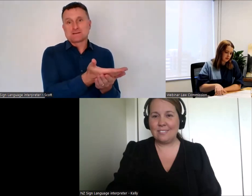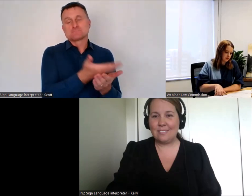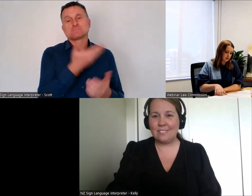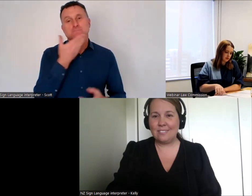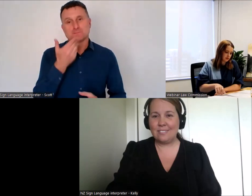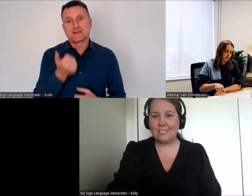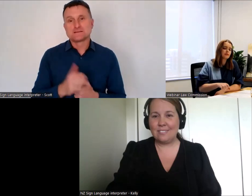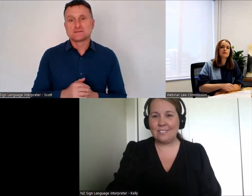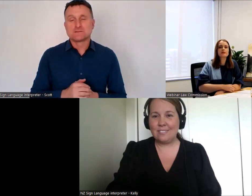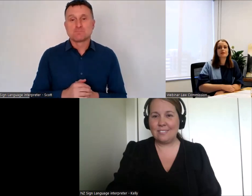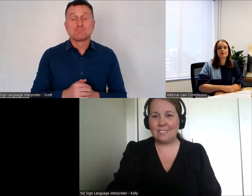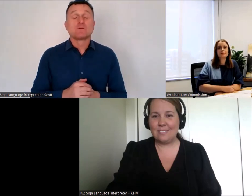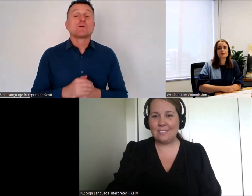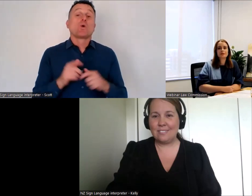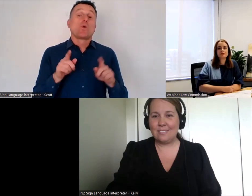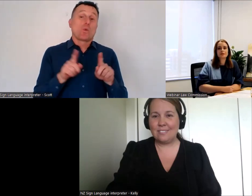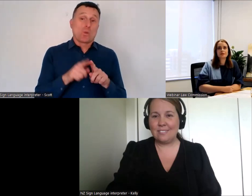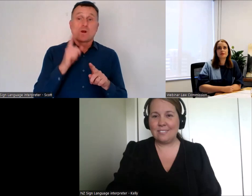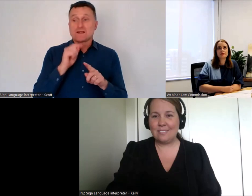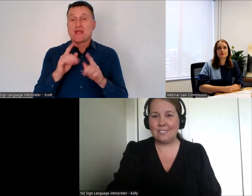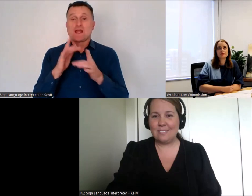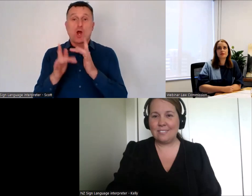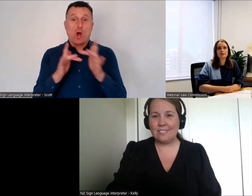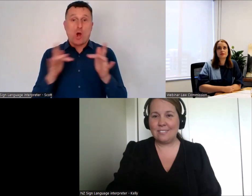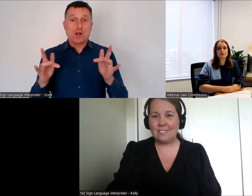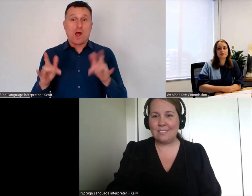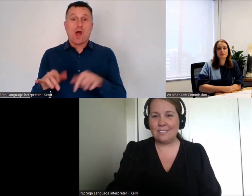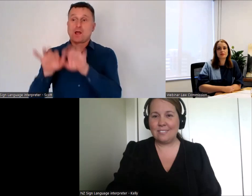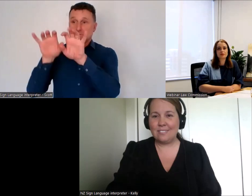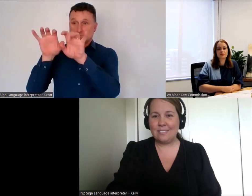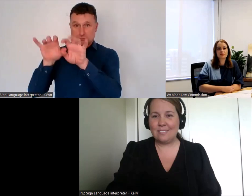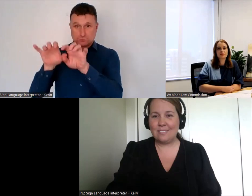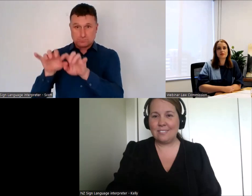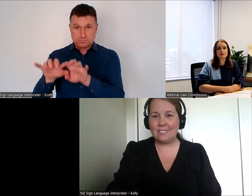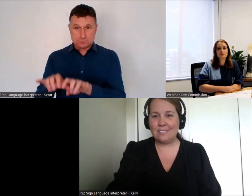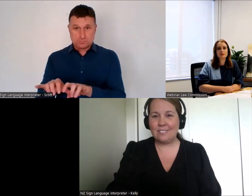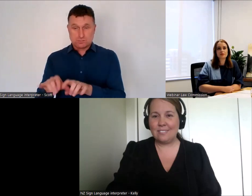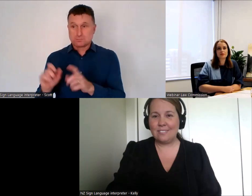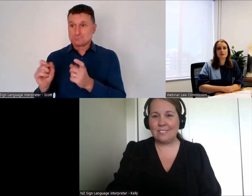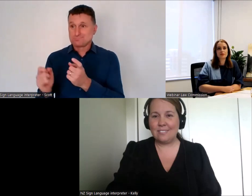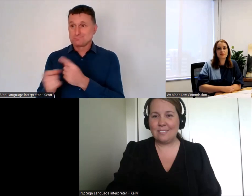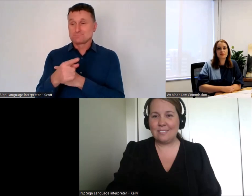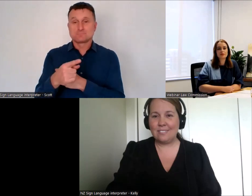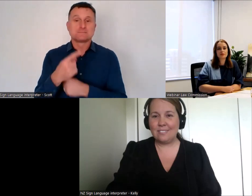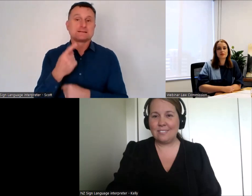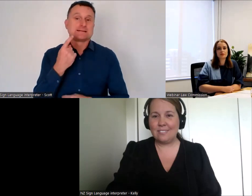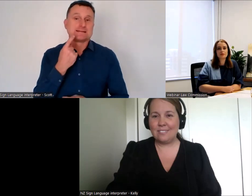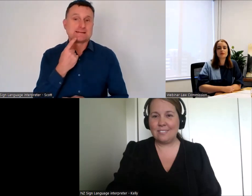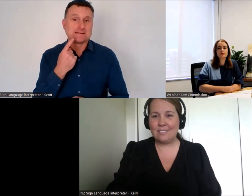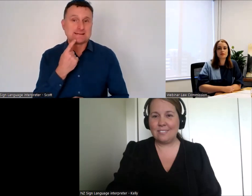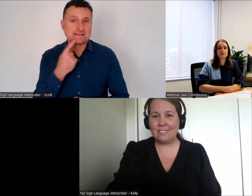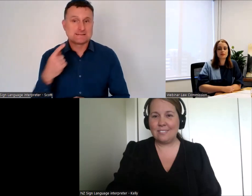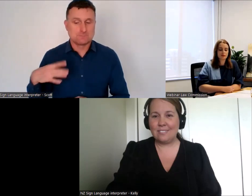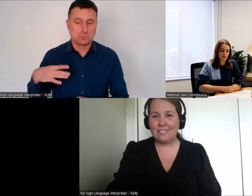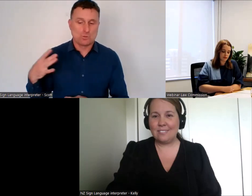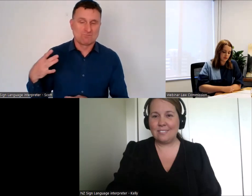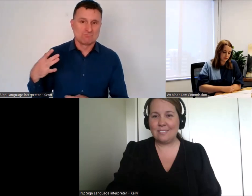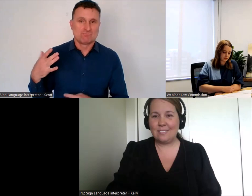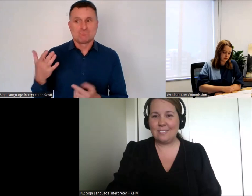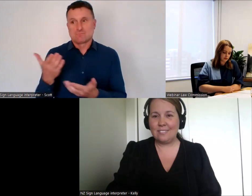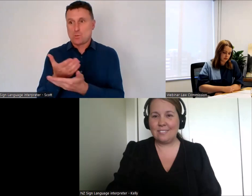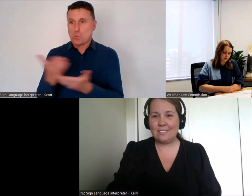you can do that online. So we tried to make it as easy as possible for people to submit by